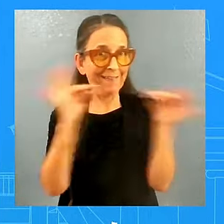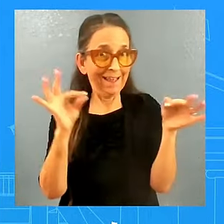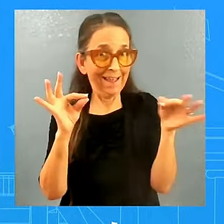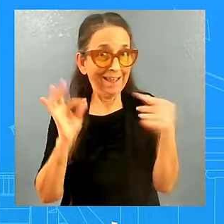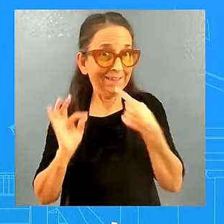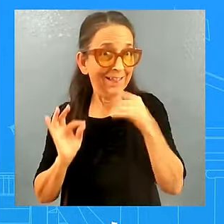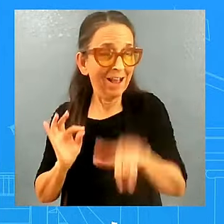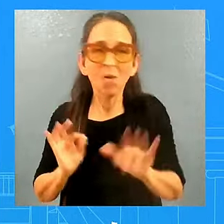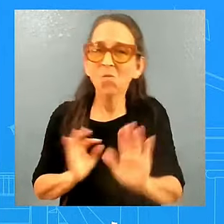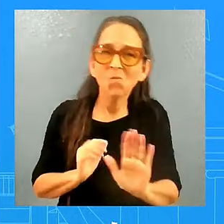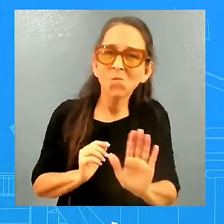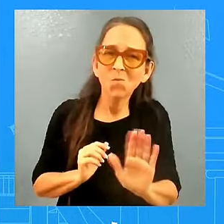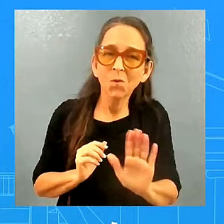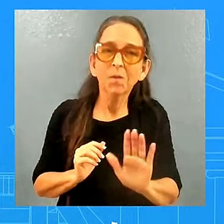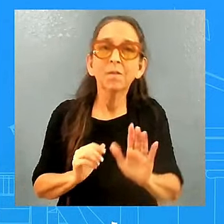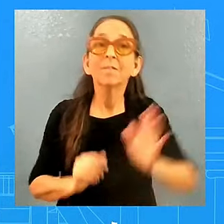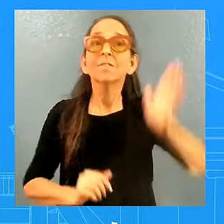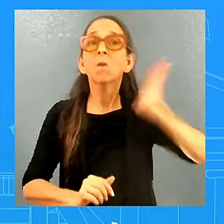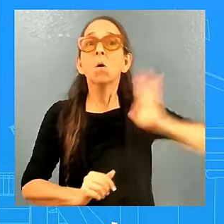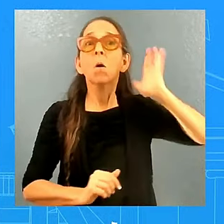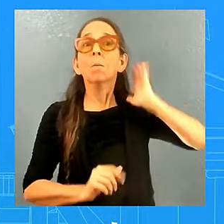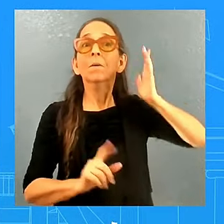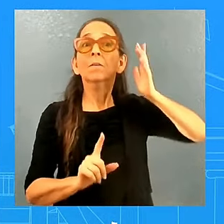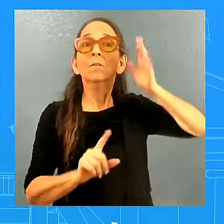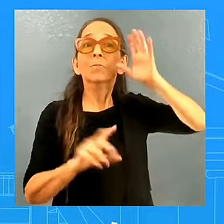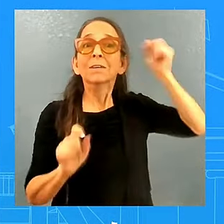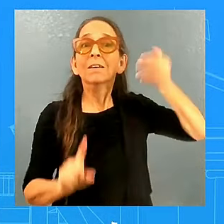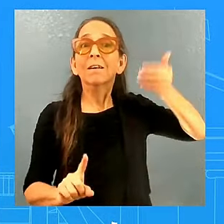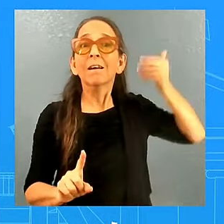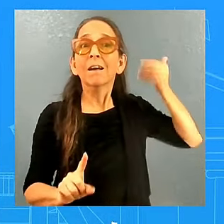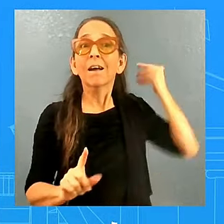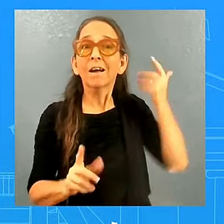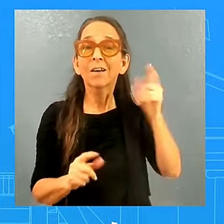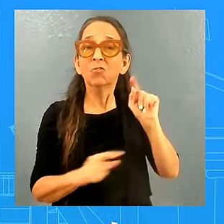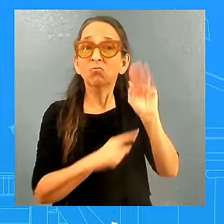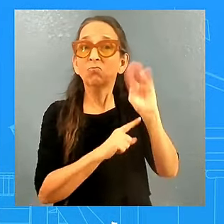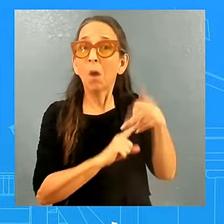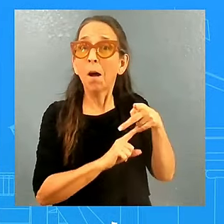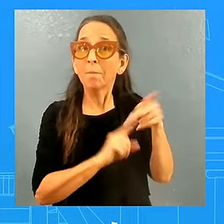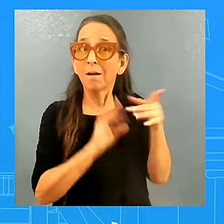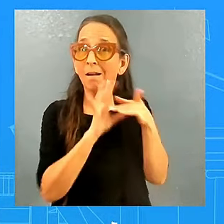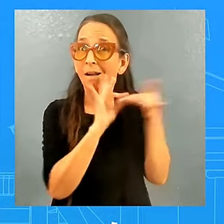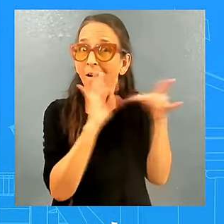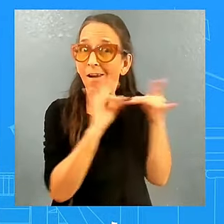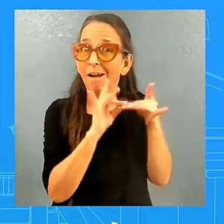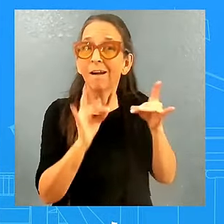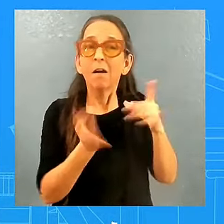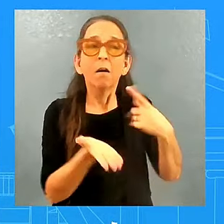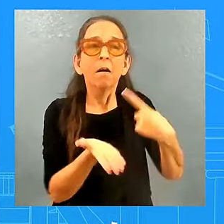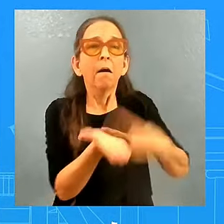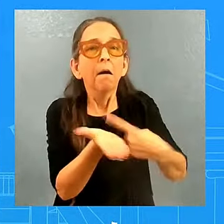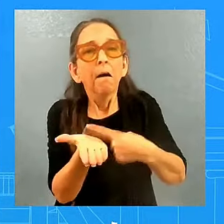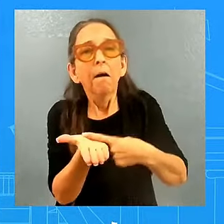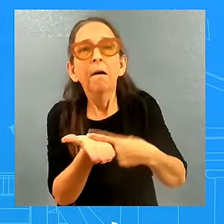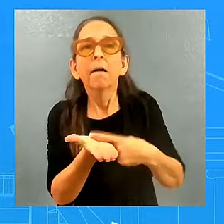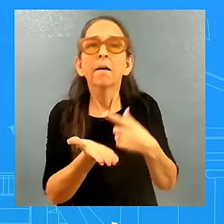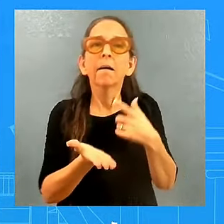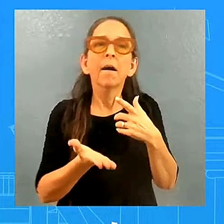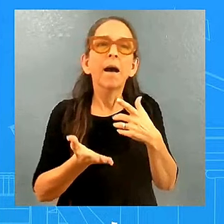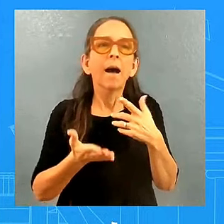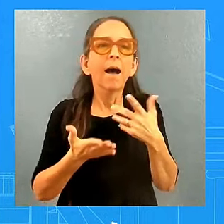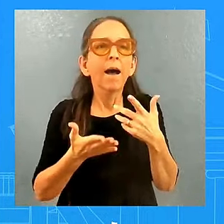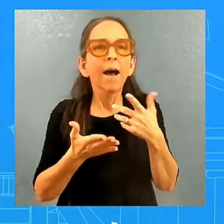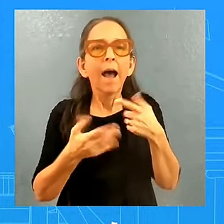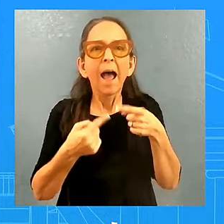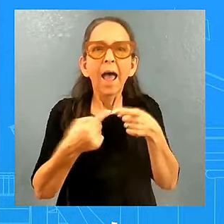president, now the president elect, said there were, talked about an enemy within, right? He talked about mistreating Americans who